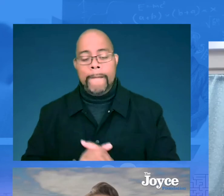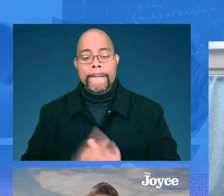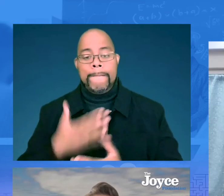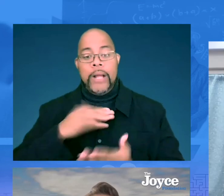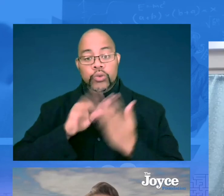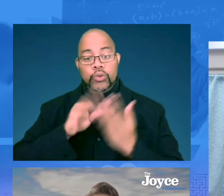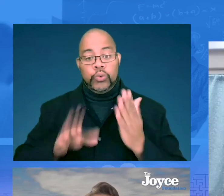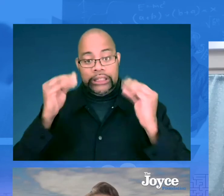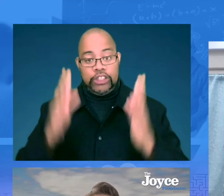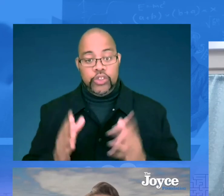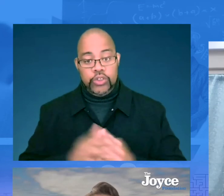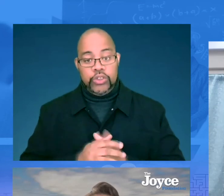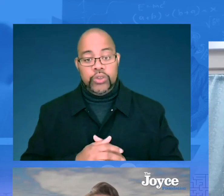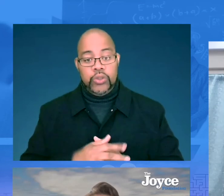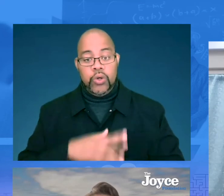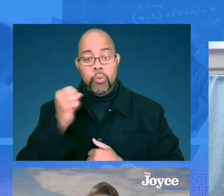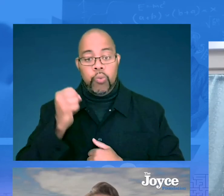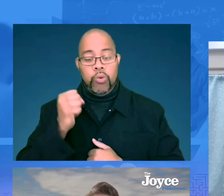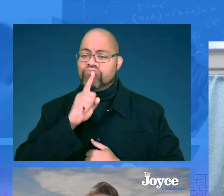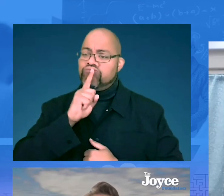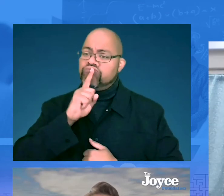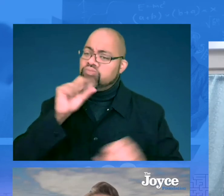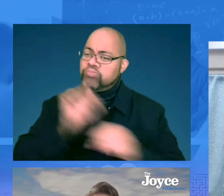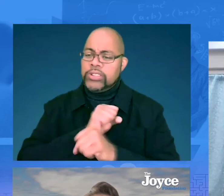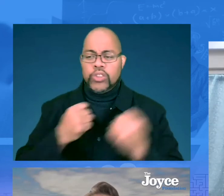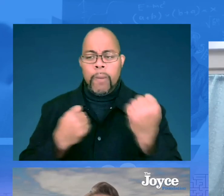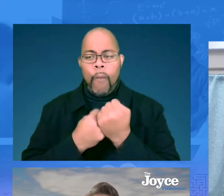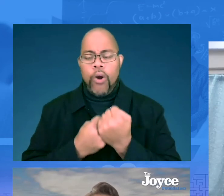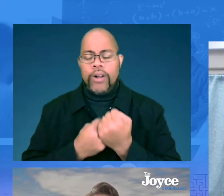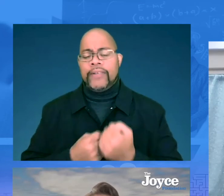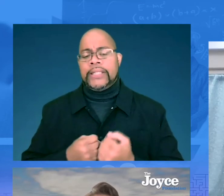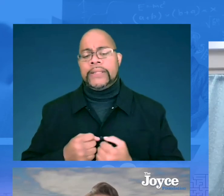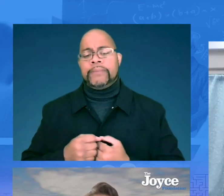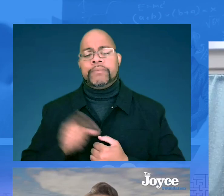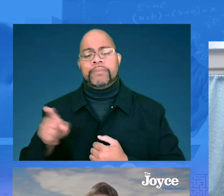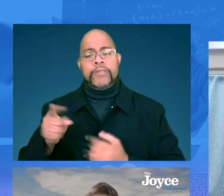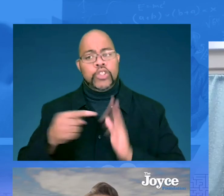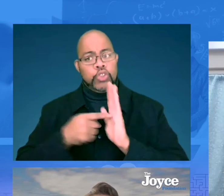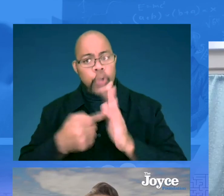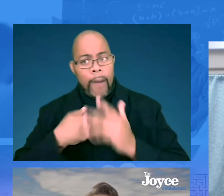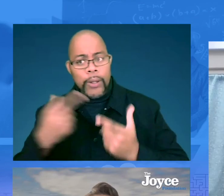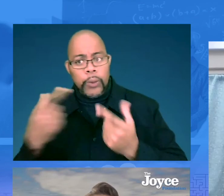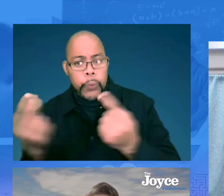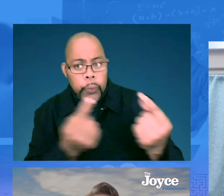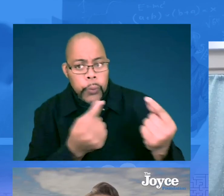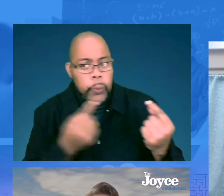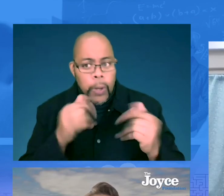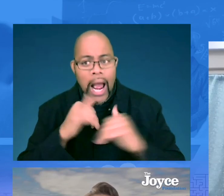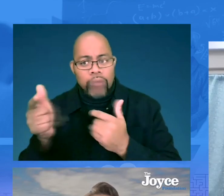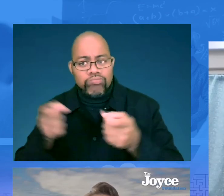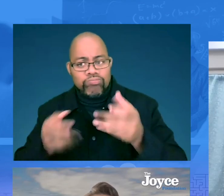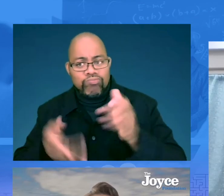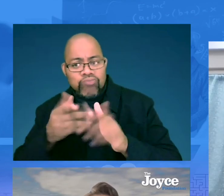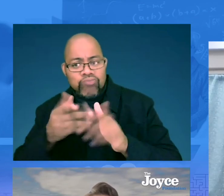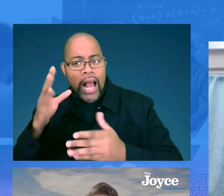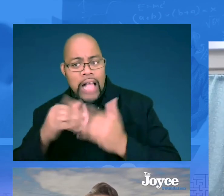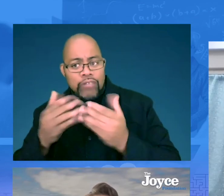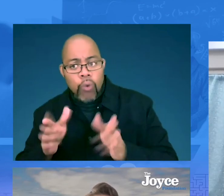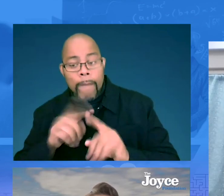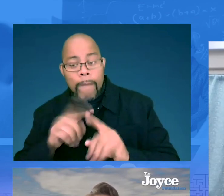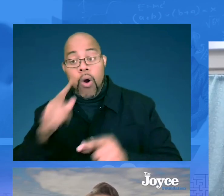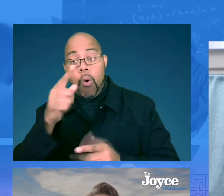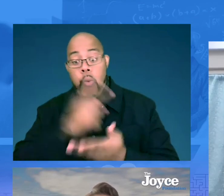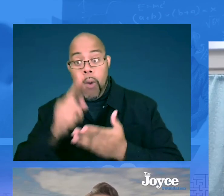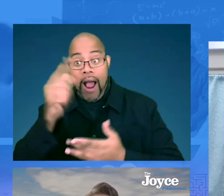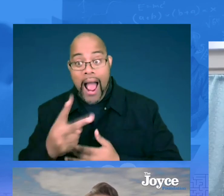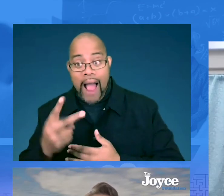-K classroom. My student teacher was super supportive. She, you know, kind of showed me the ropes of how she